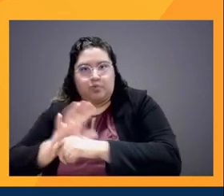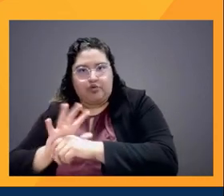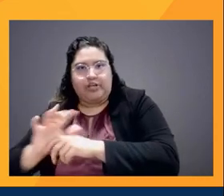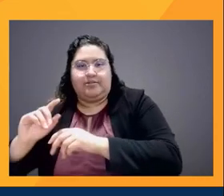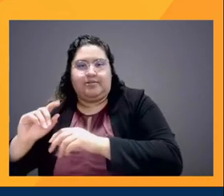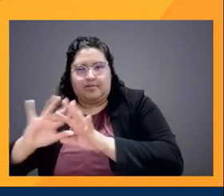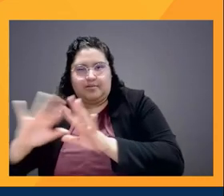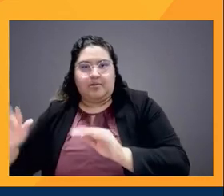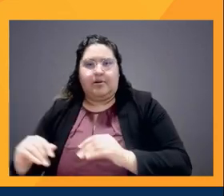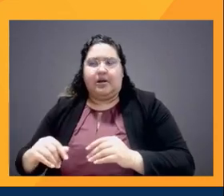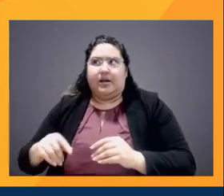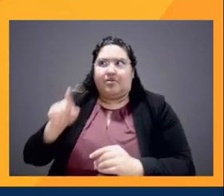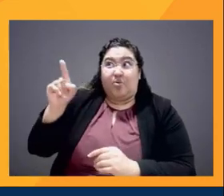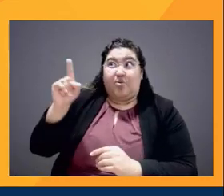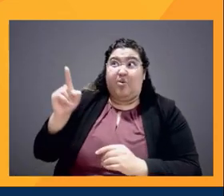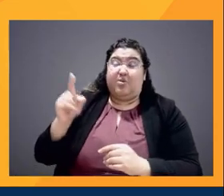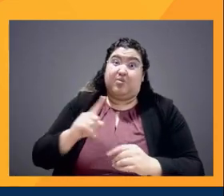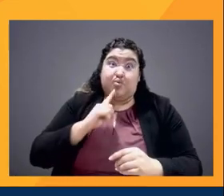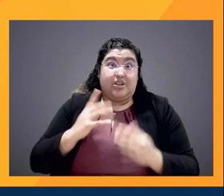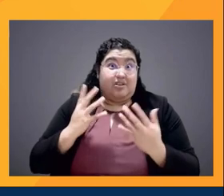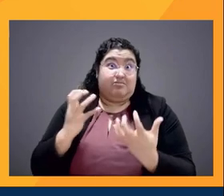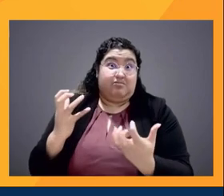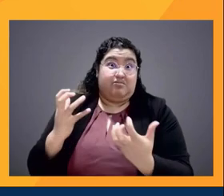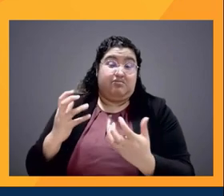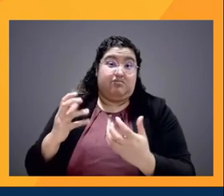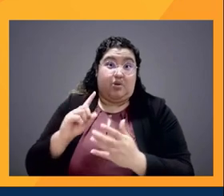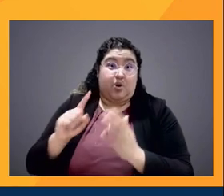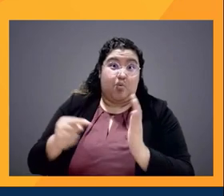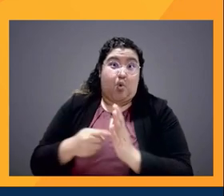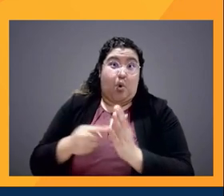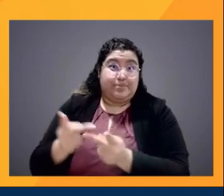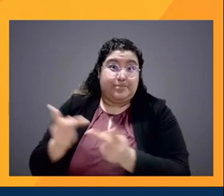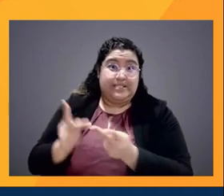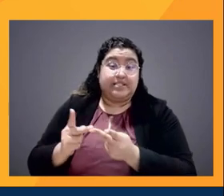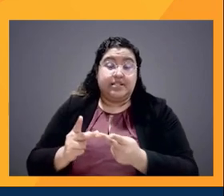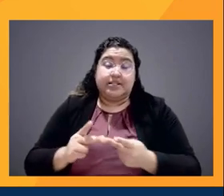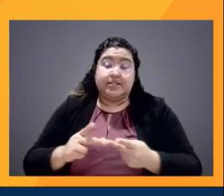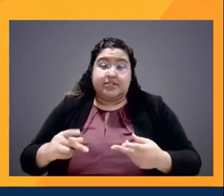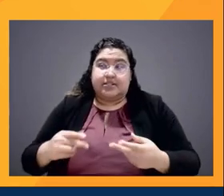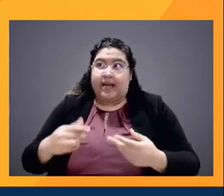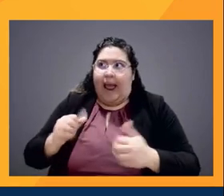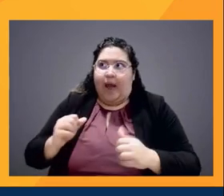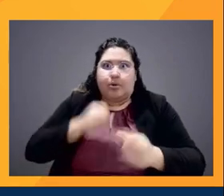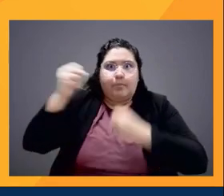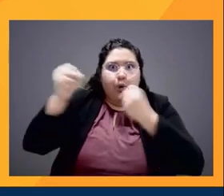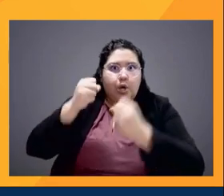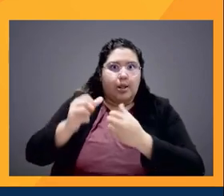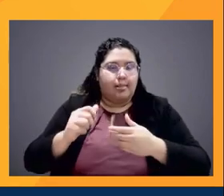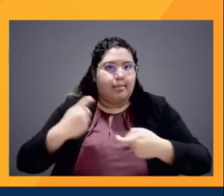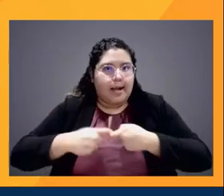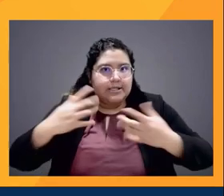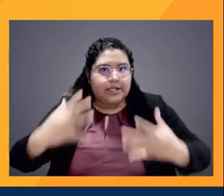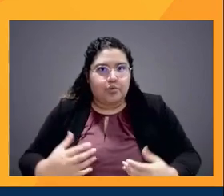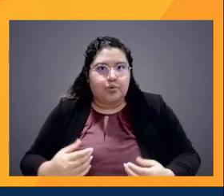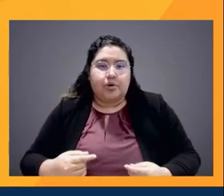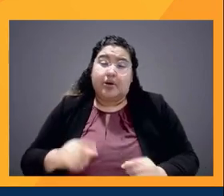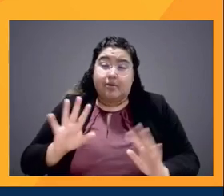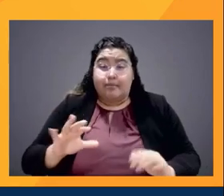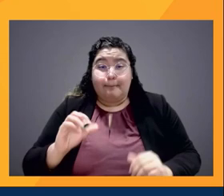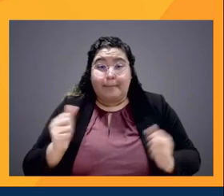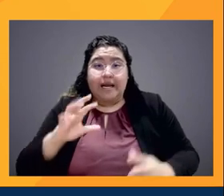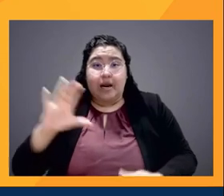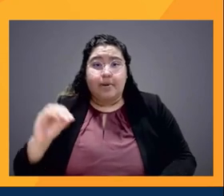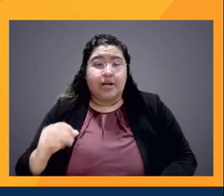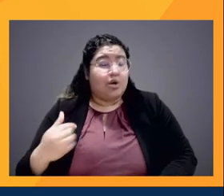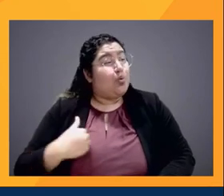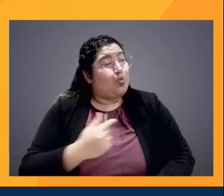very coveted roles? A lot of times, you know, I know that companies want us to believe that they are, you know, diversity initiatives, but they ain't